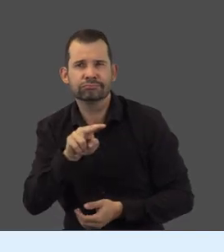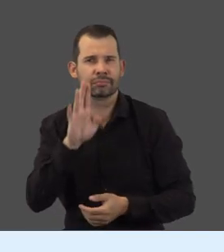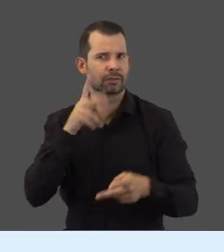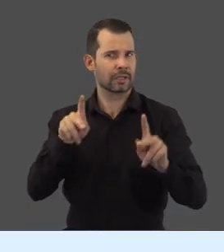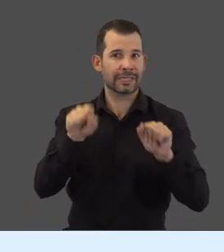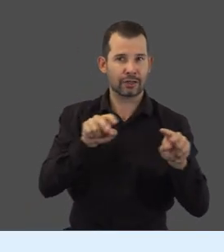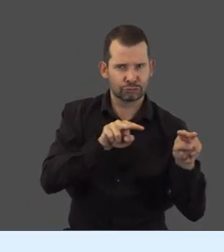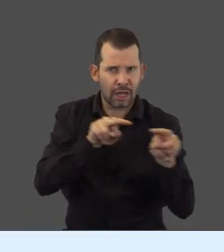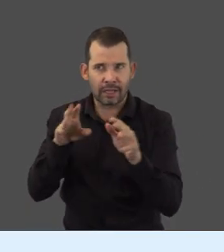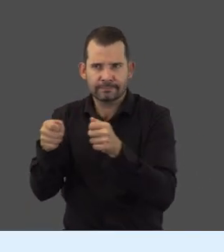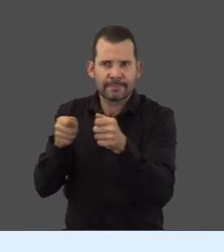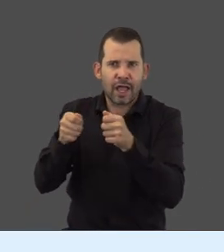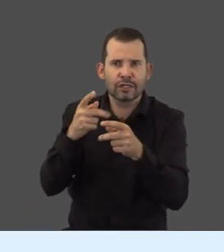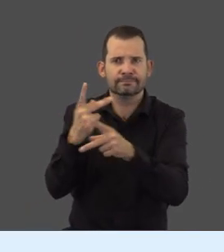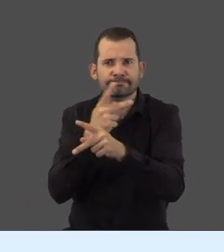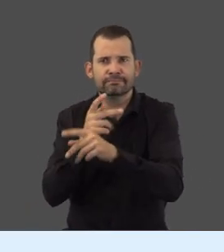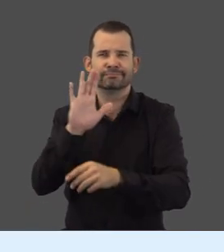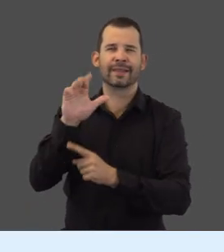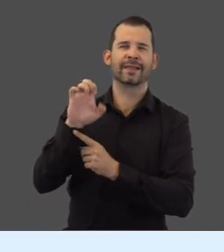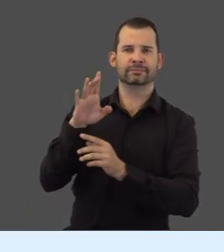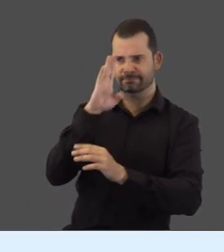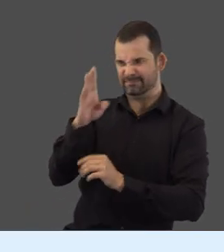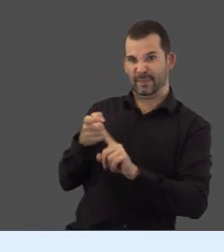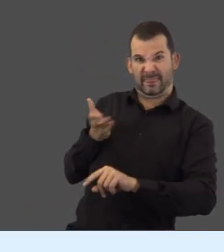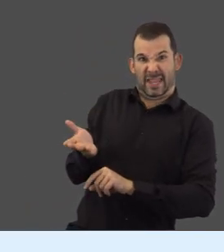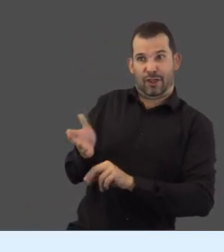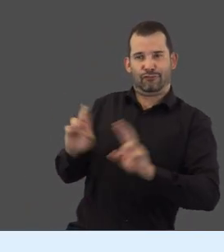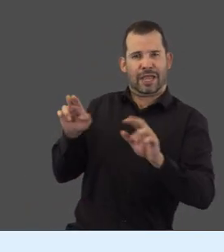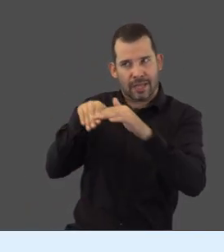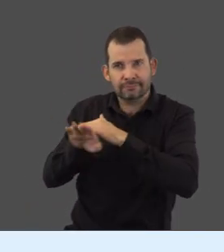allows you to track and manage your cases directly from there.